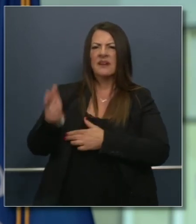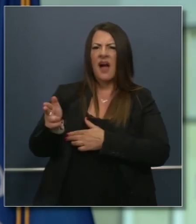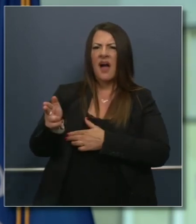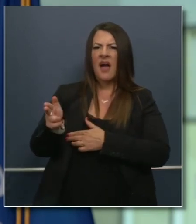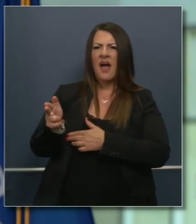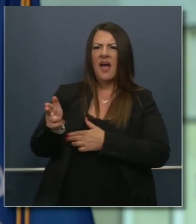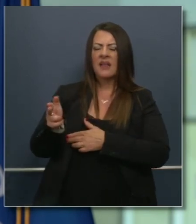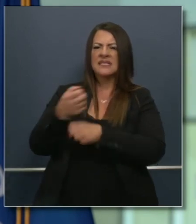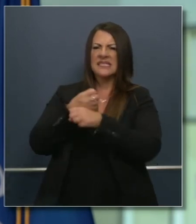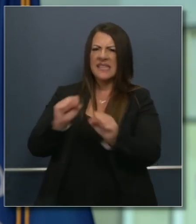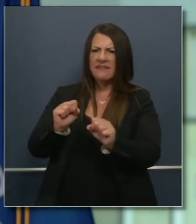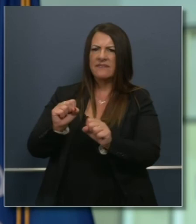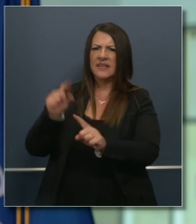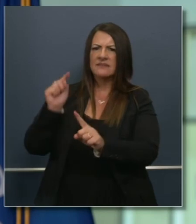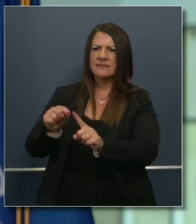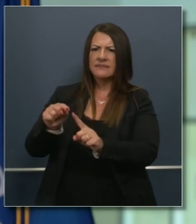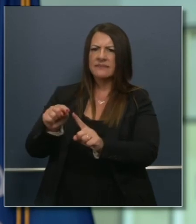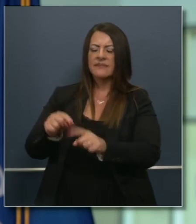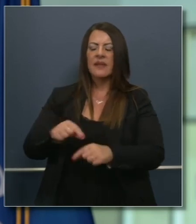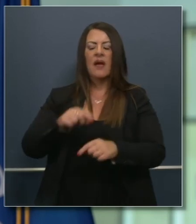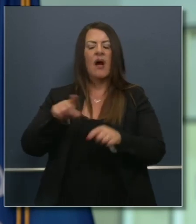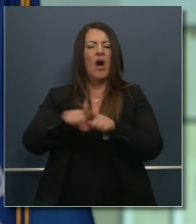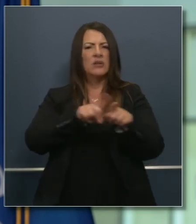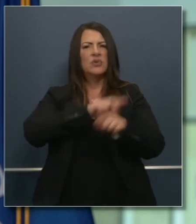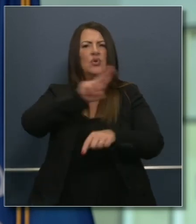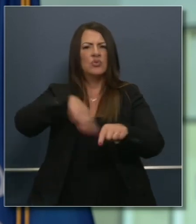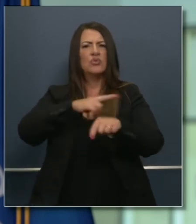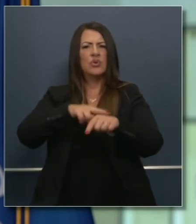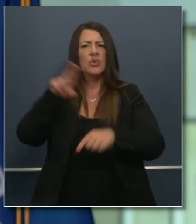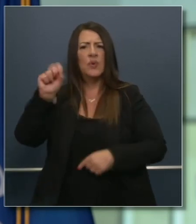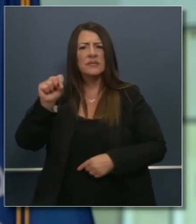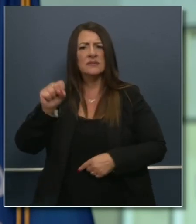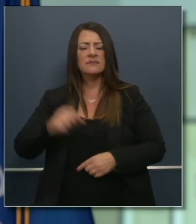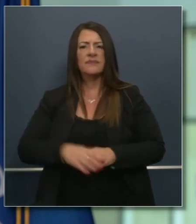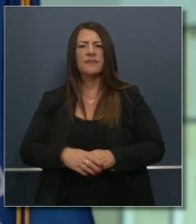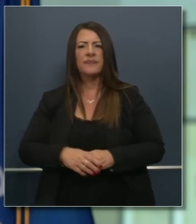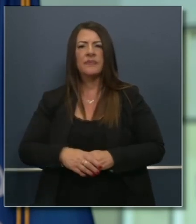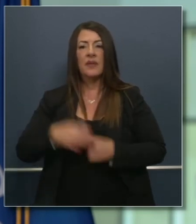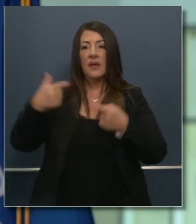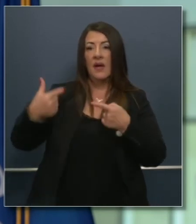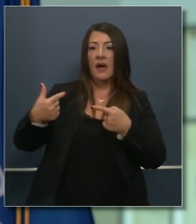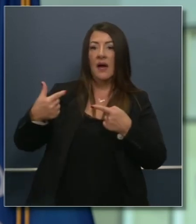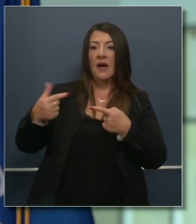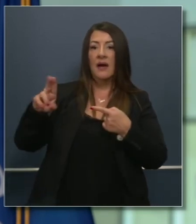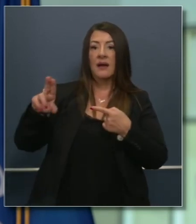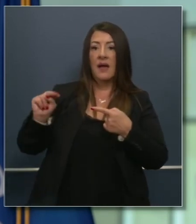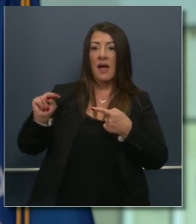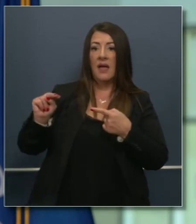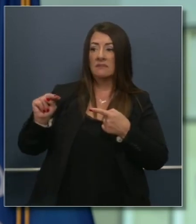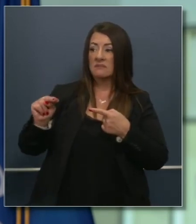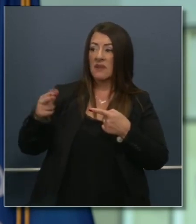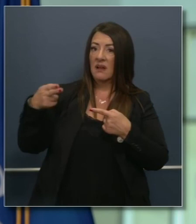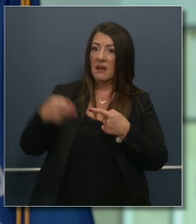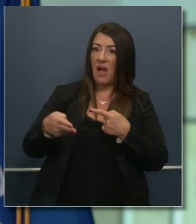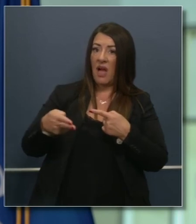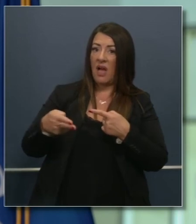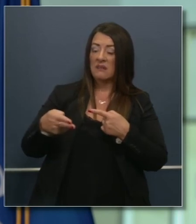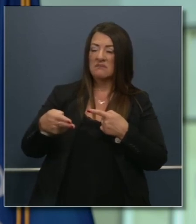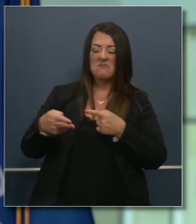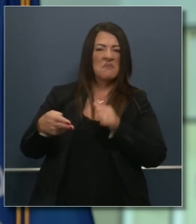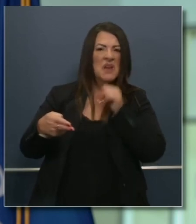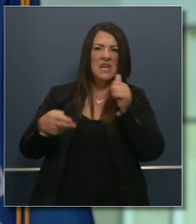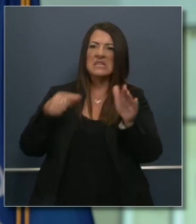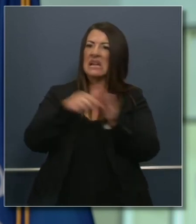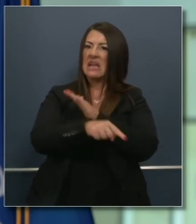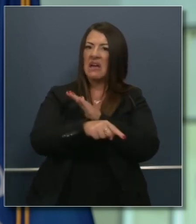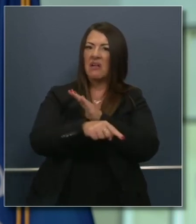this nation. I'll remind everybody, a gun, respectfully, has never killed anybody unless the gun is used as a blunt instrument. A gun